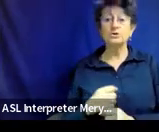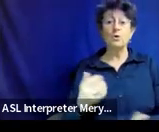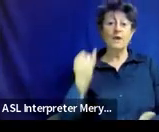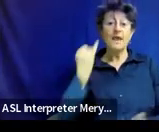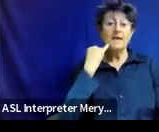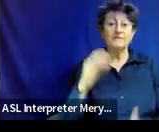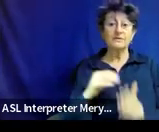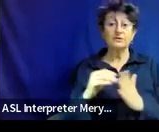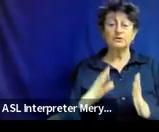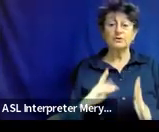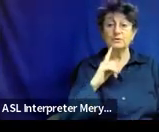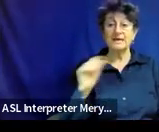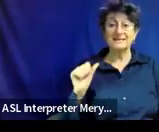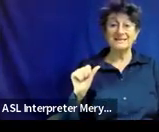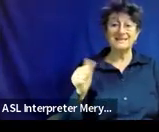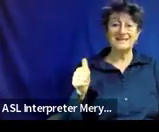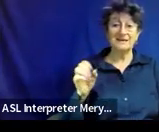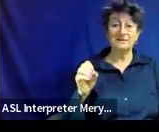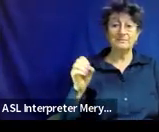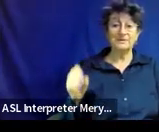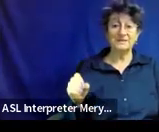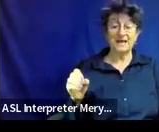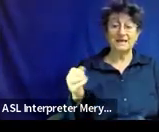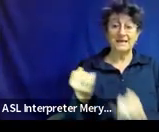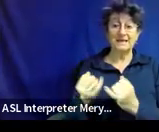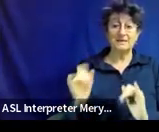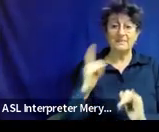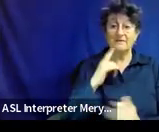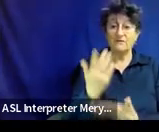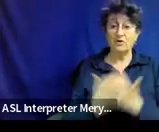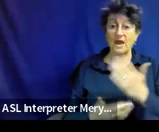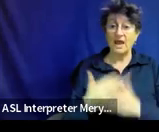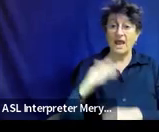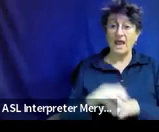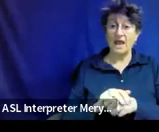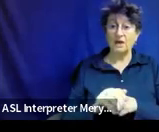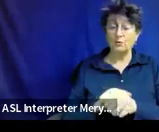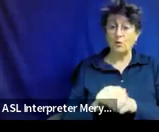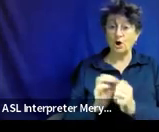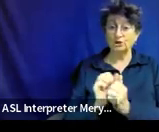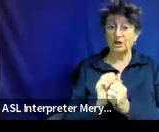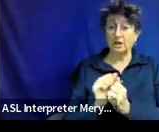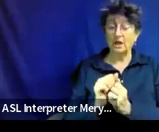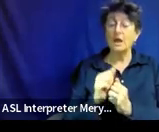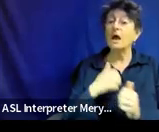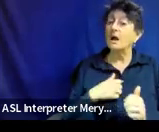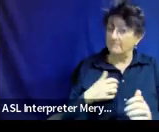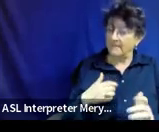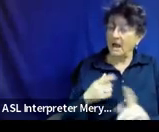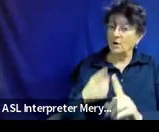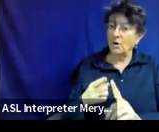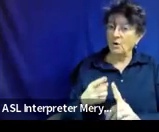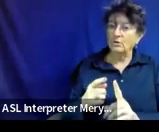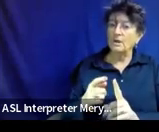independent with handwashing, maybe I write my goal to get them 30% independent with handwashing, because I know it's going to take several